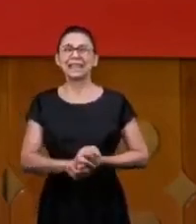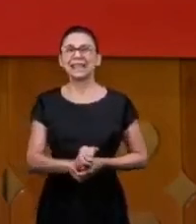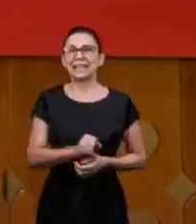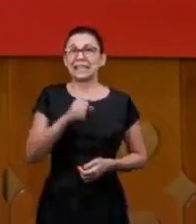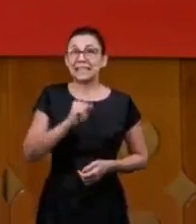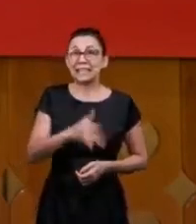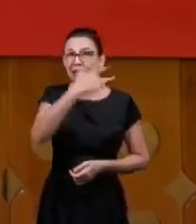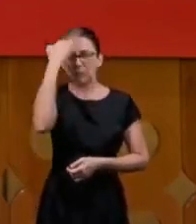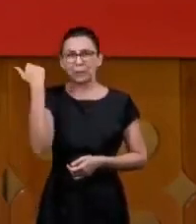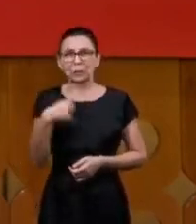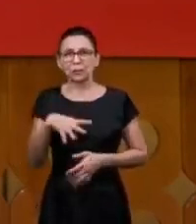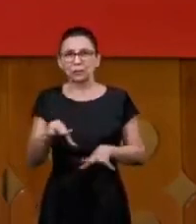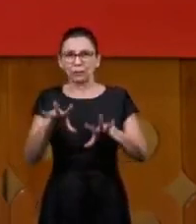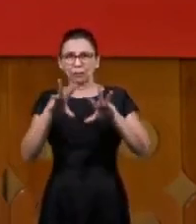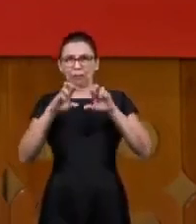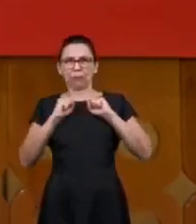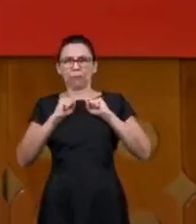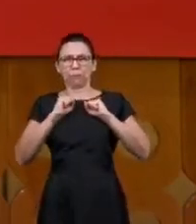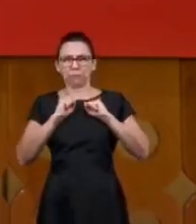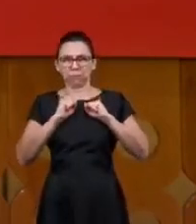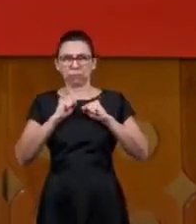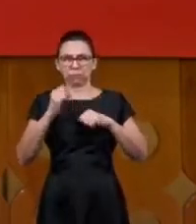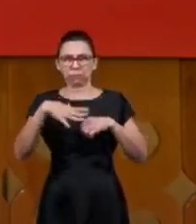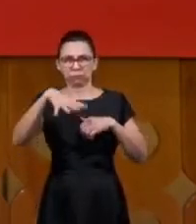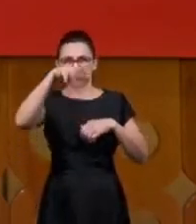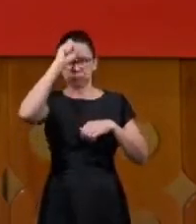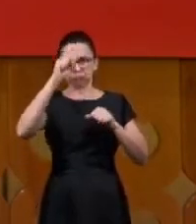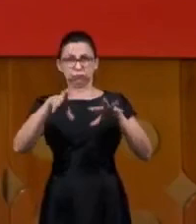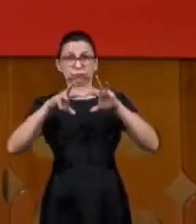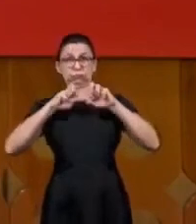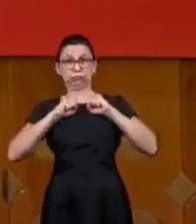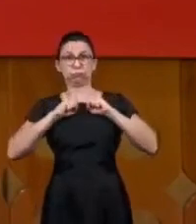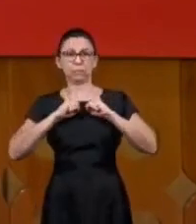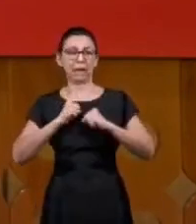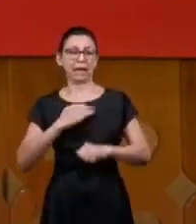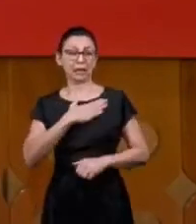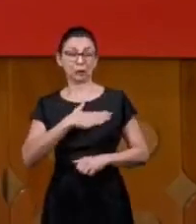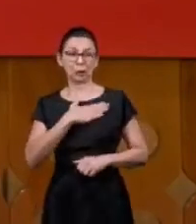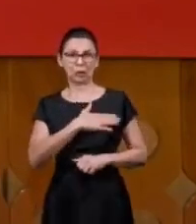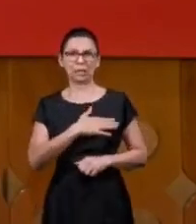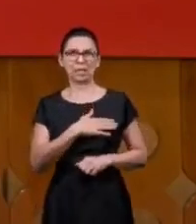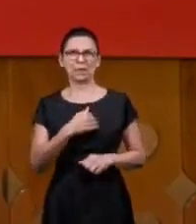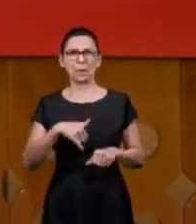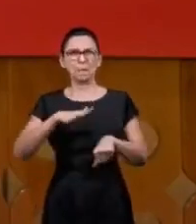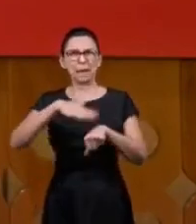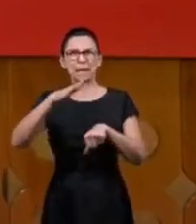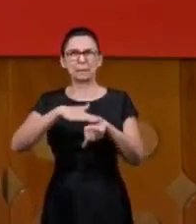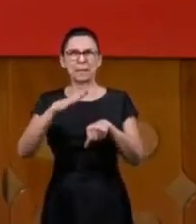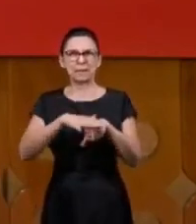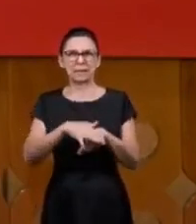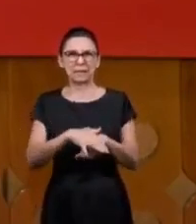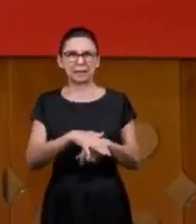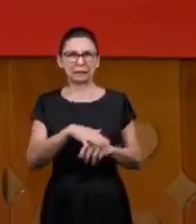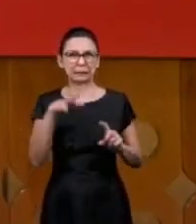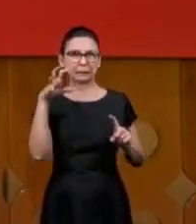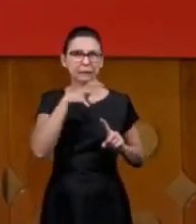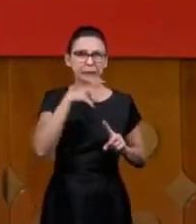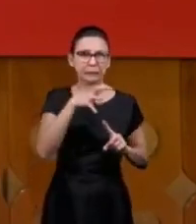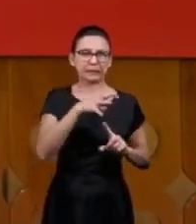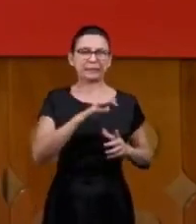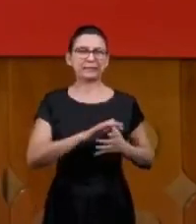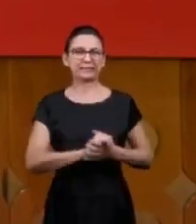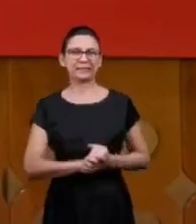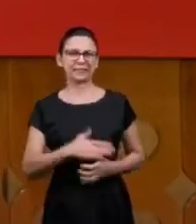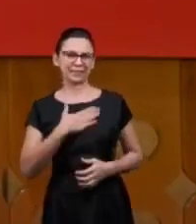or had a problem he called me I'm scared of these I don't like these things the more oppressed they are the less I like them but he he